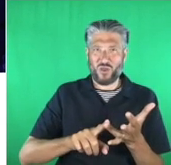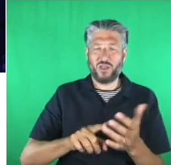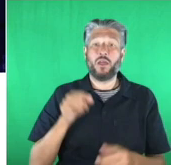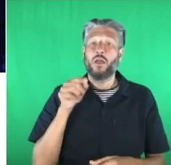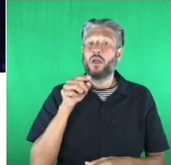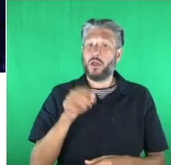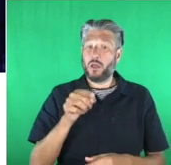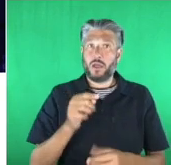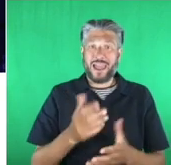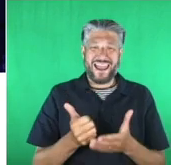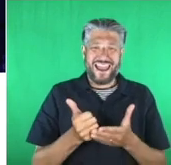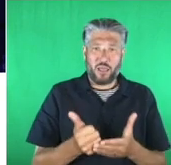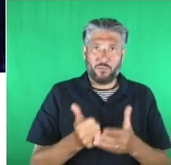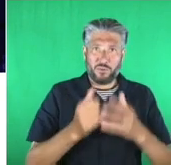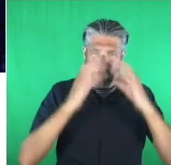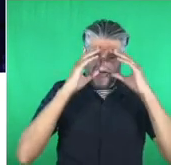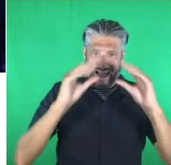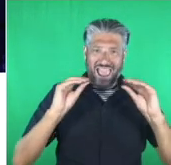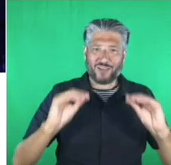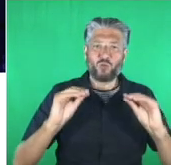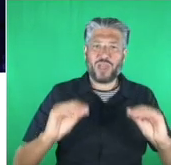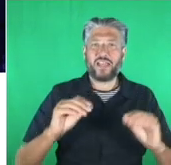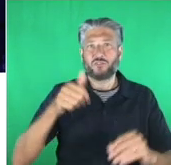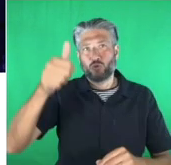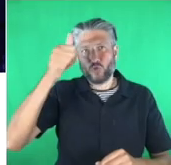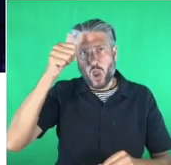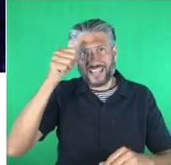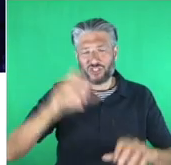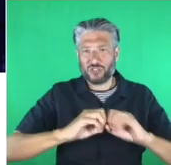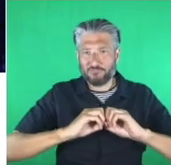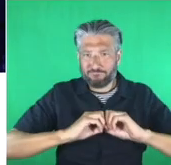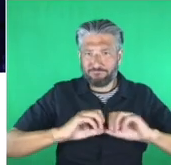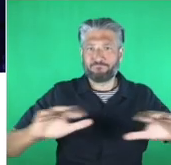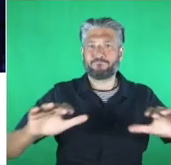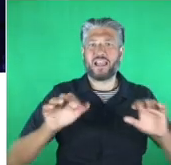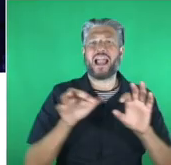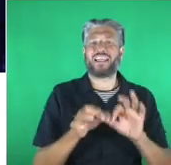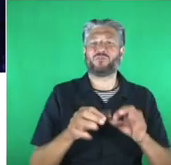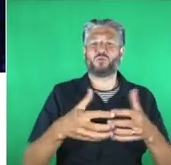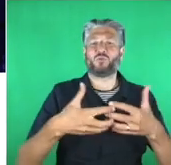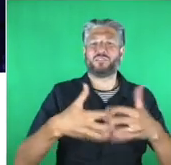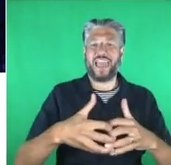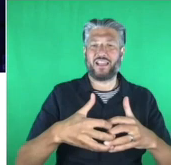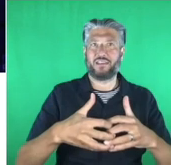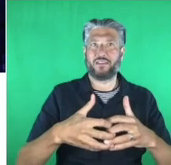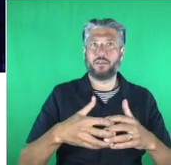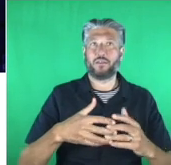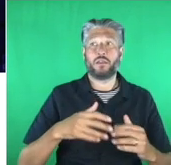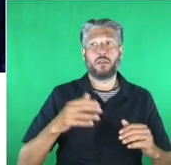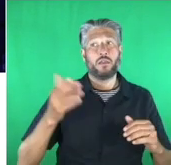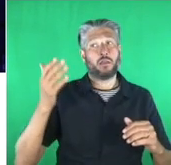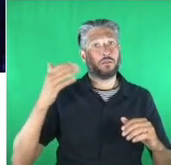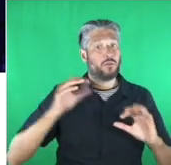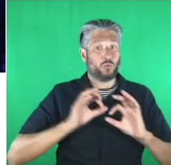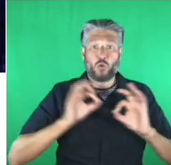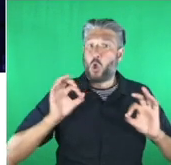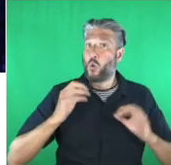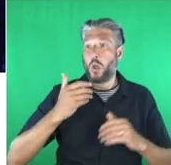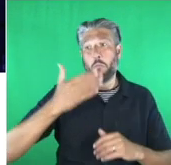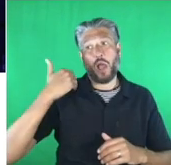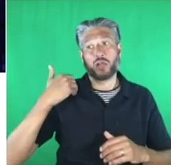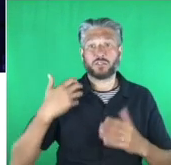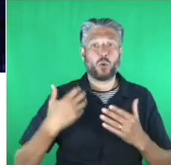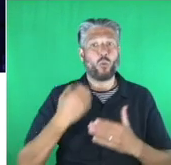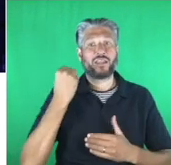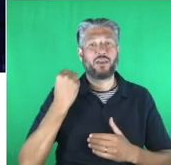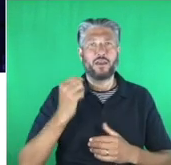within the tech space. Again, no past winners in this category, but I have a feeling there's a reason that you put it in here. There